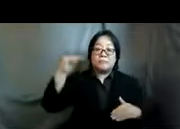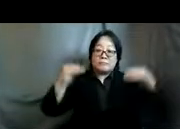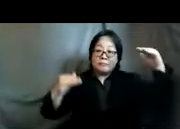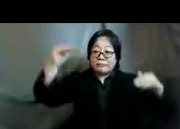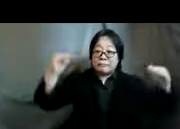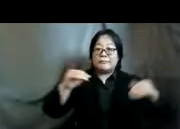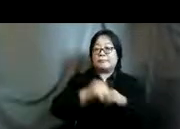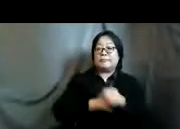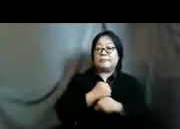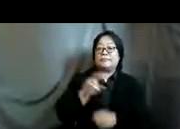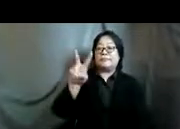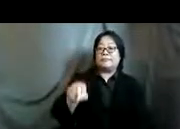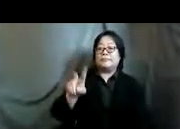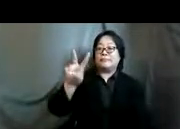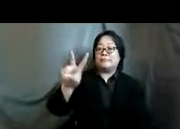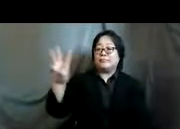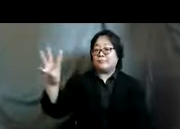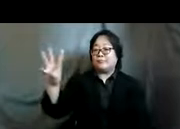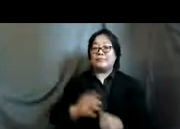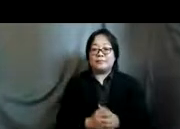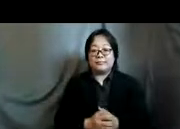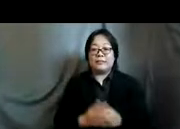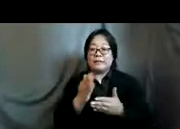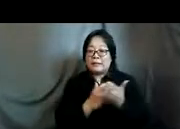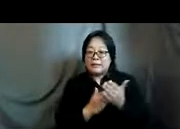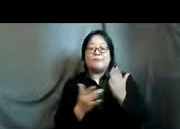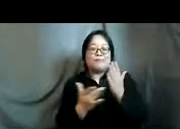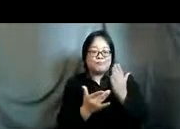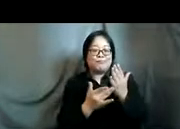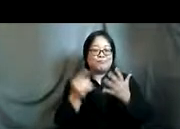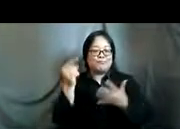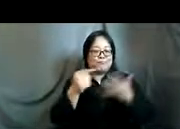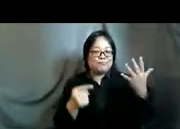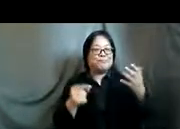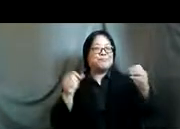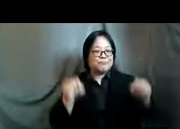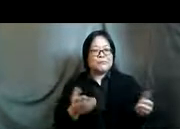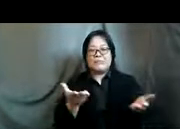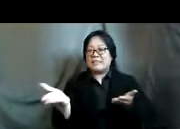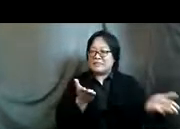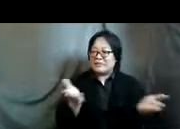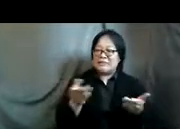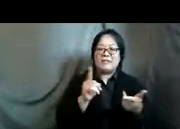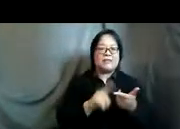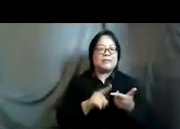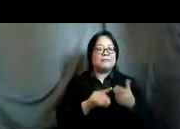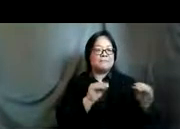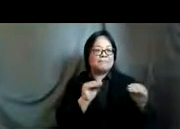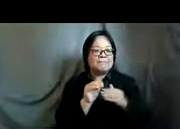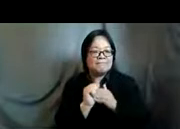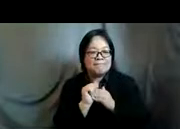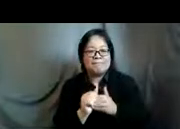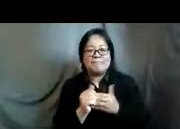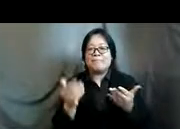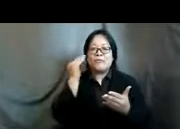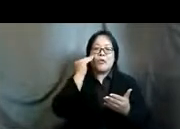and some of the tactics that we can employ or deploy in this regard would look at service delivery again addressing harmful social norms